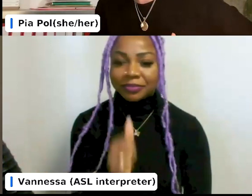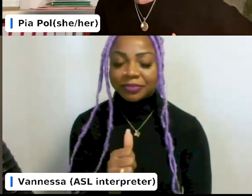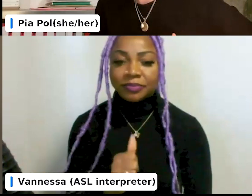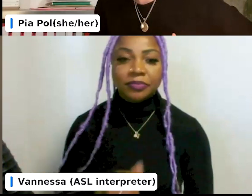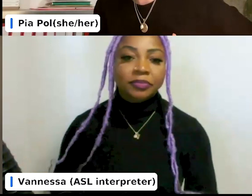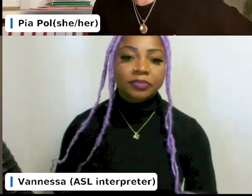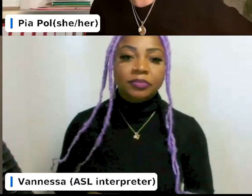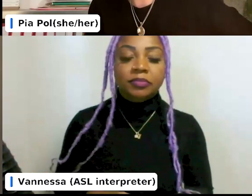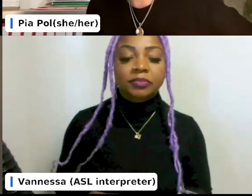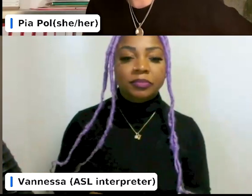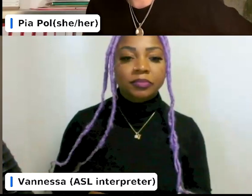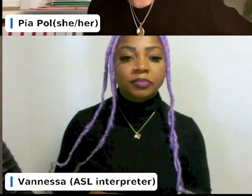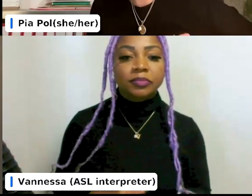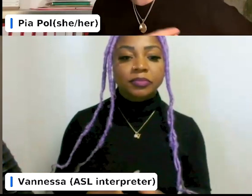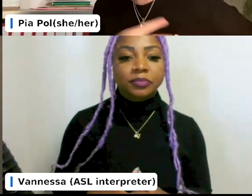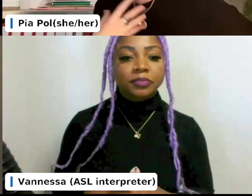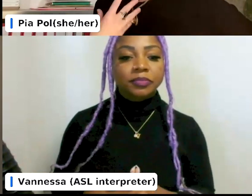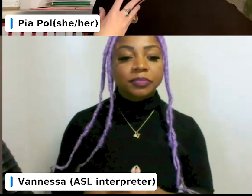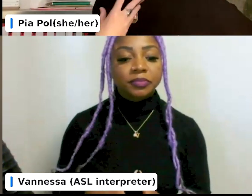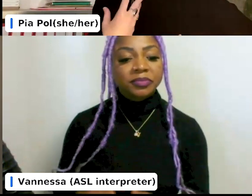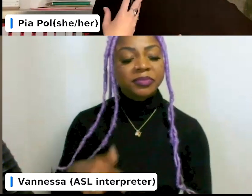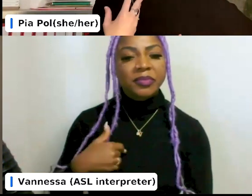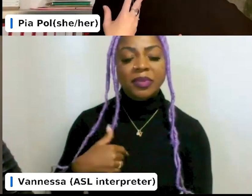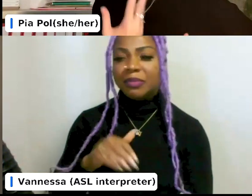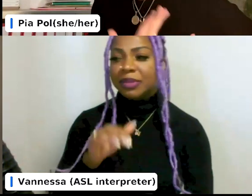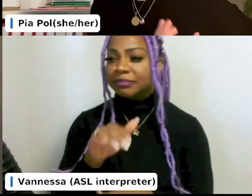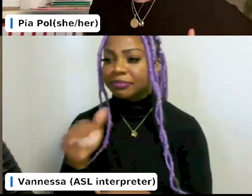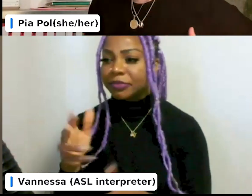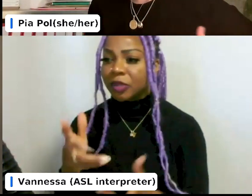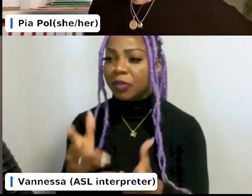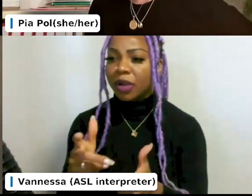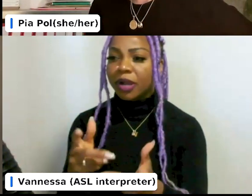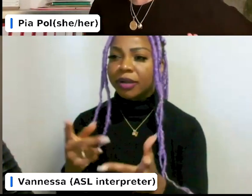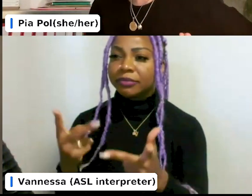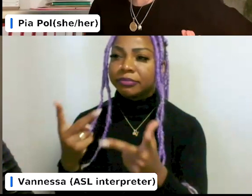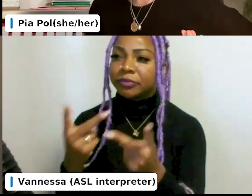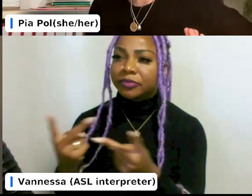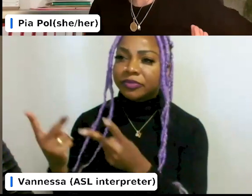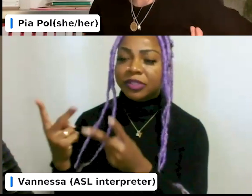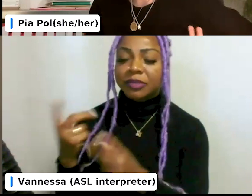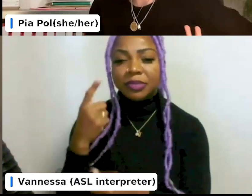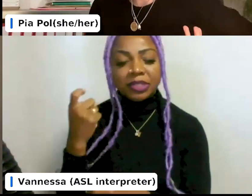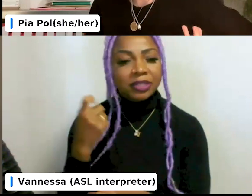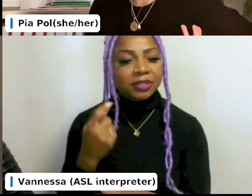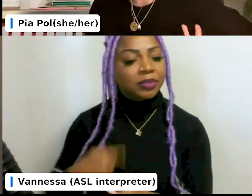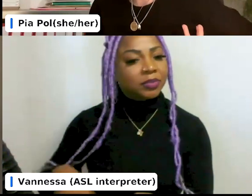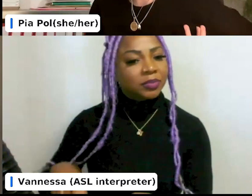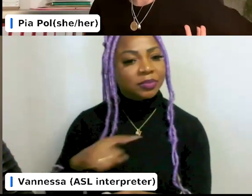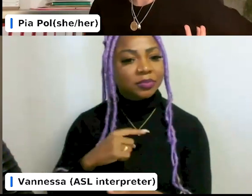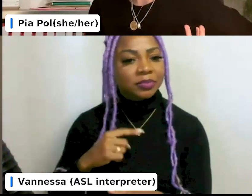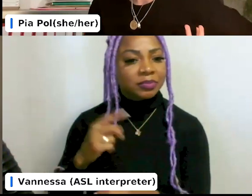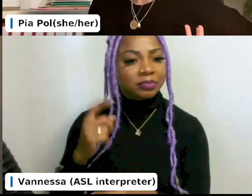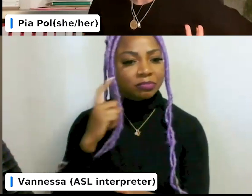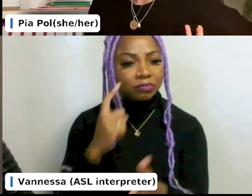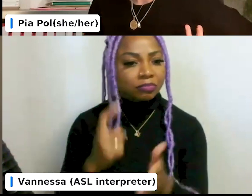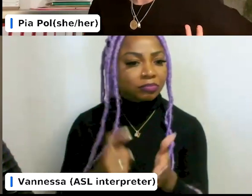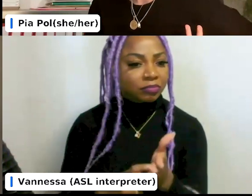maybe to reflect upon, uh, with me is that as a publisher that we noticed that, um,